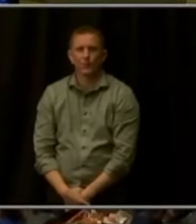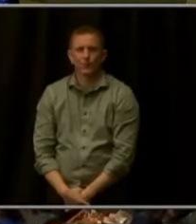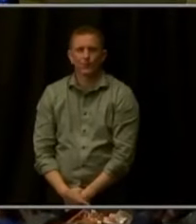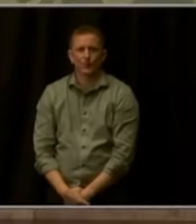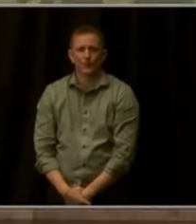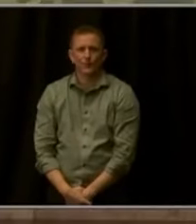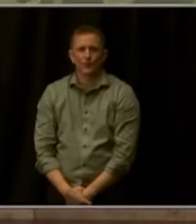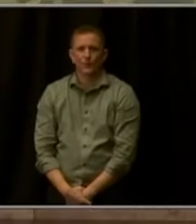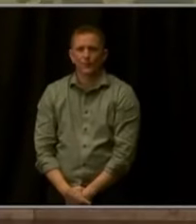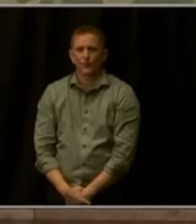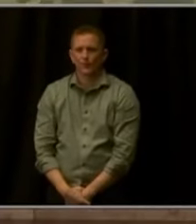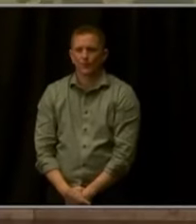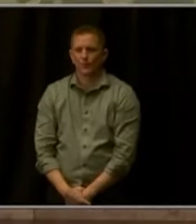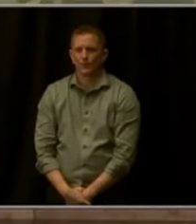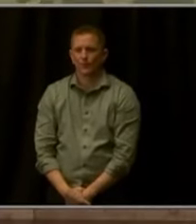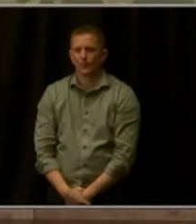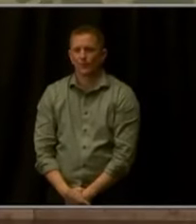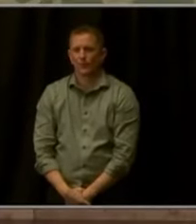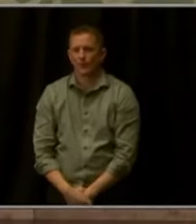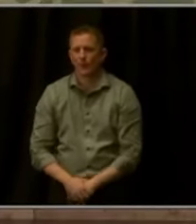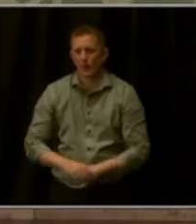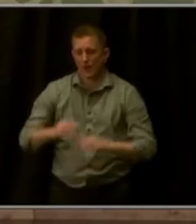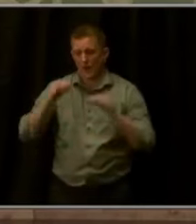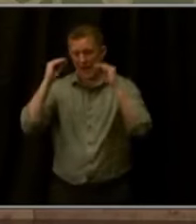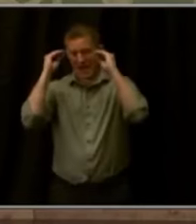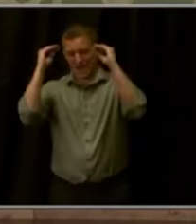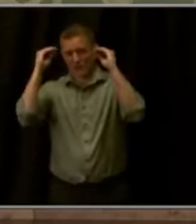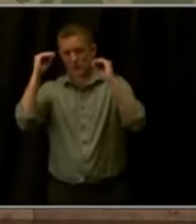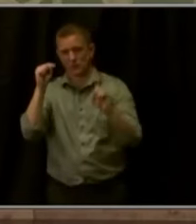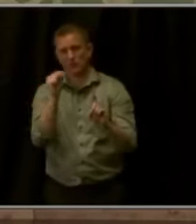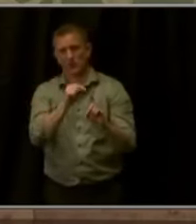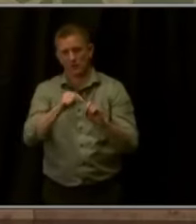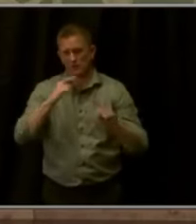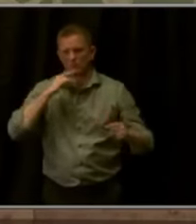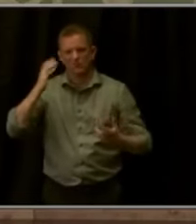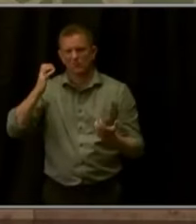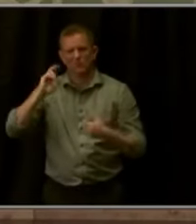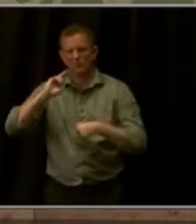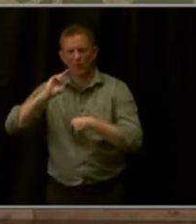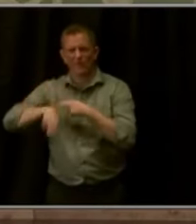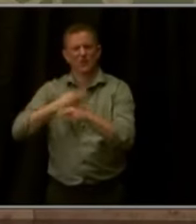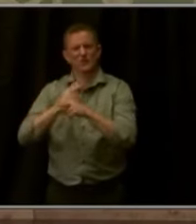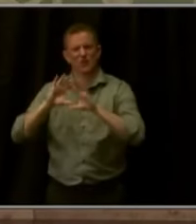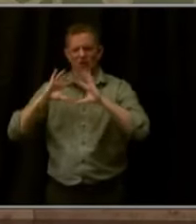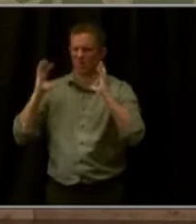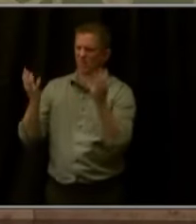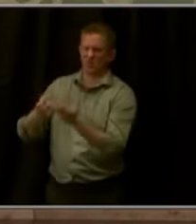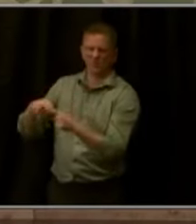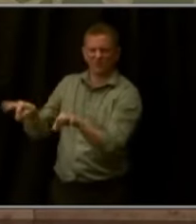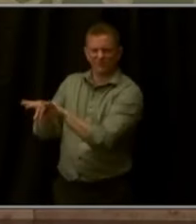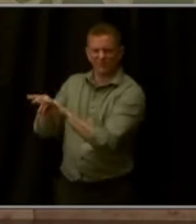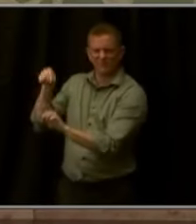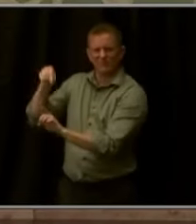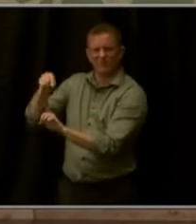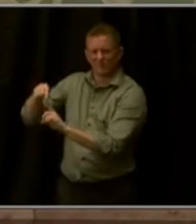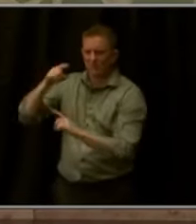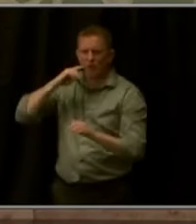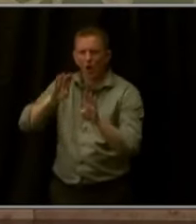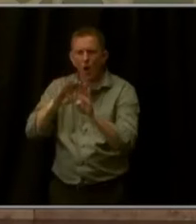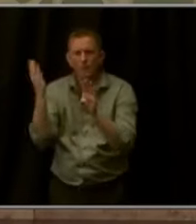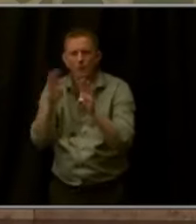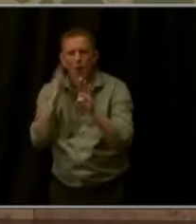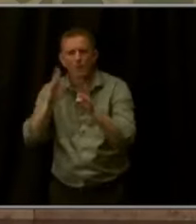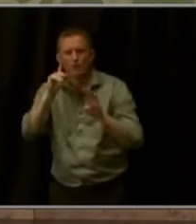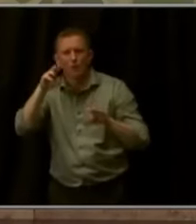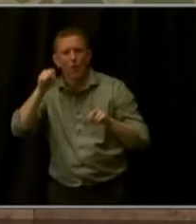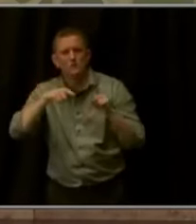Education is a universal key, opening the doors we never even dreamed existed, transporting us to distant lands, exploring